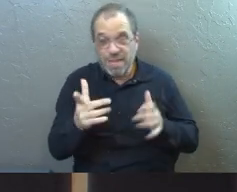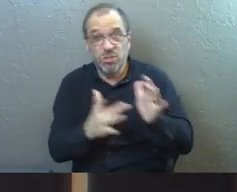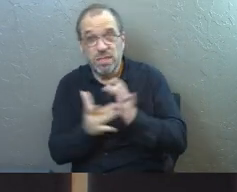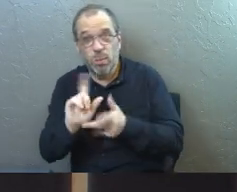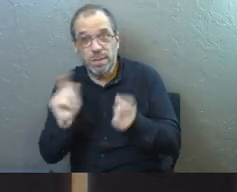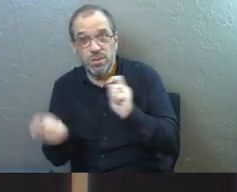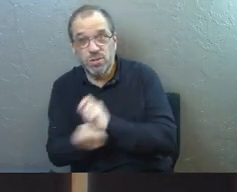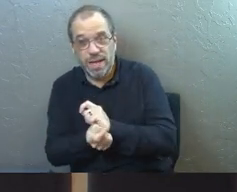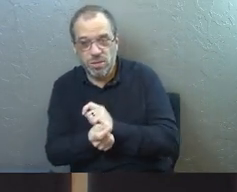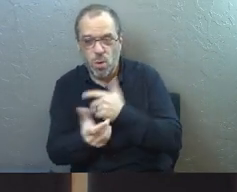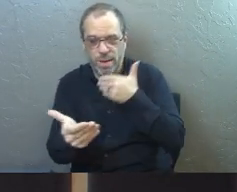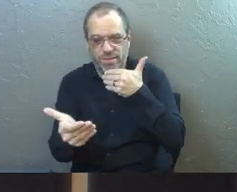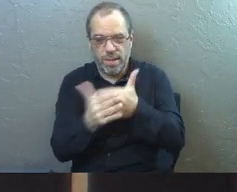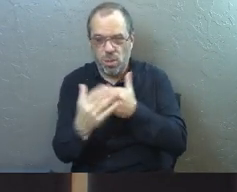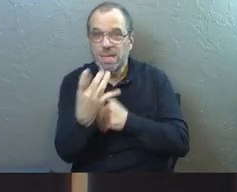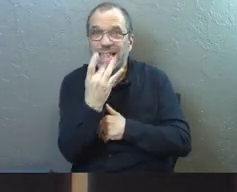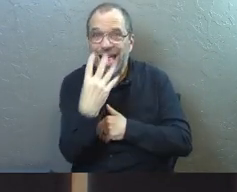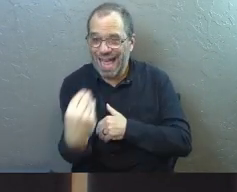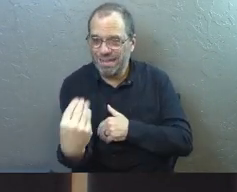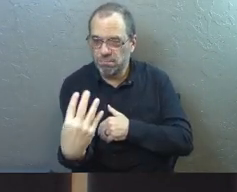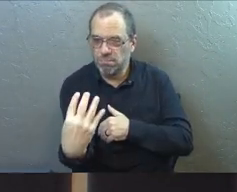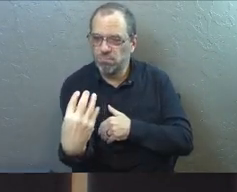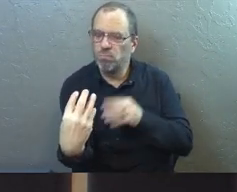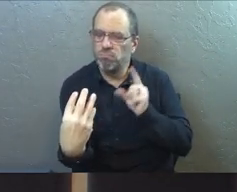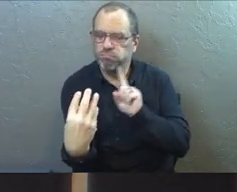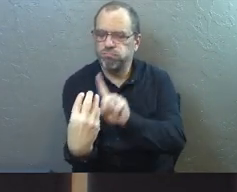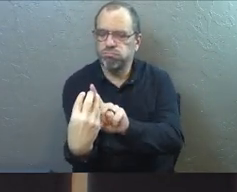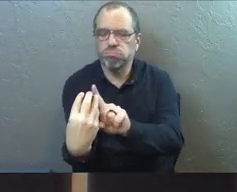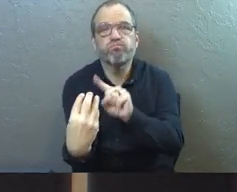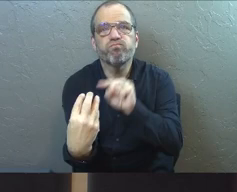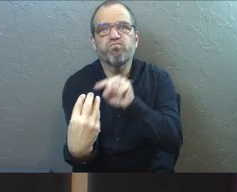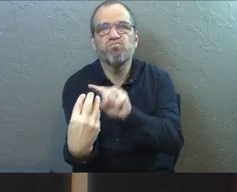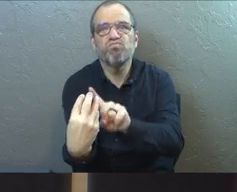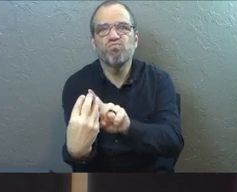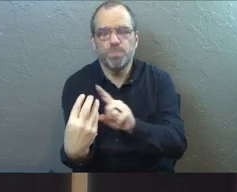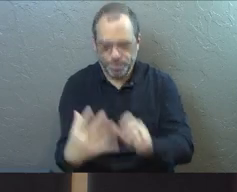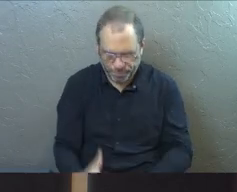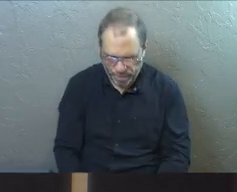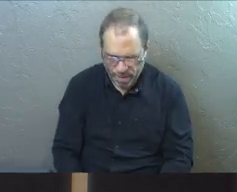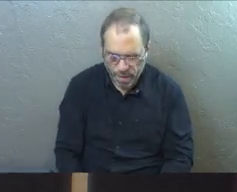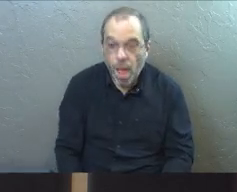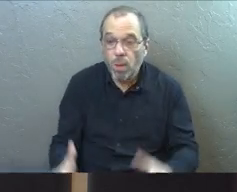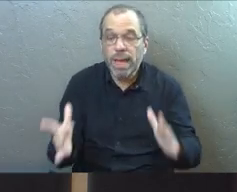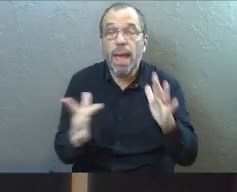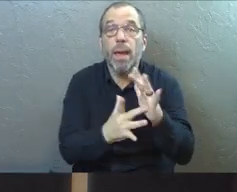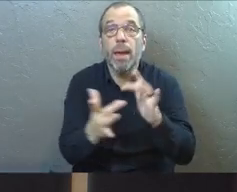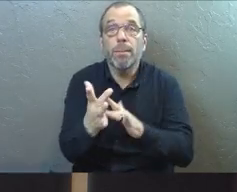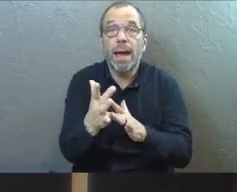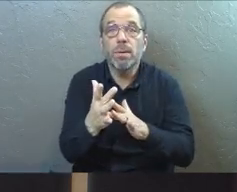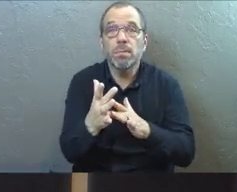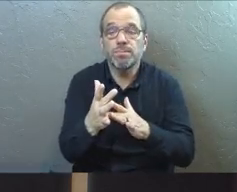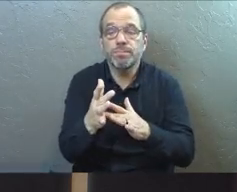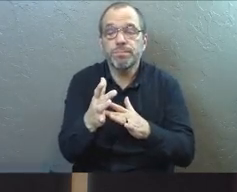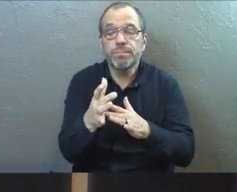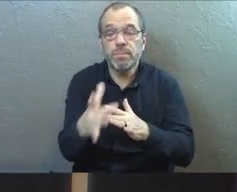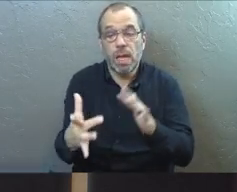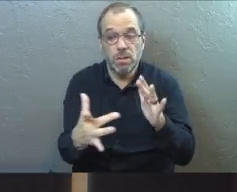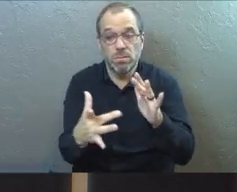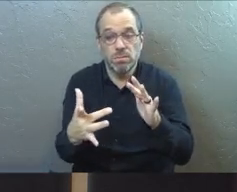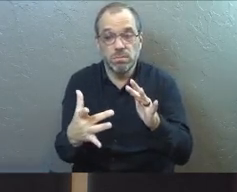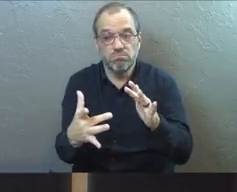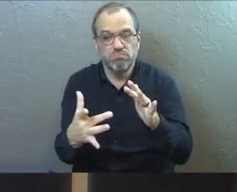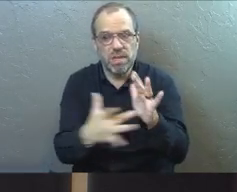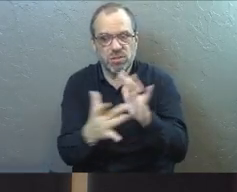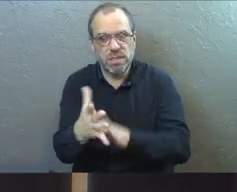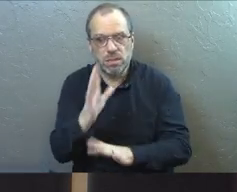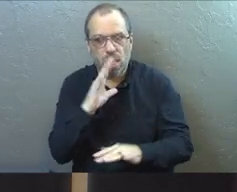change, but we have to be close to the light and follow him. Another verse I want to look at where Jesus continues this idea